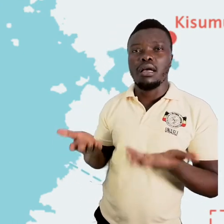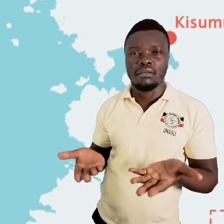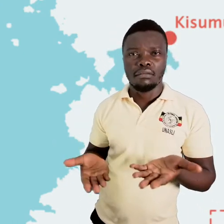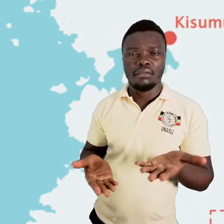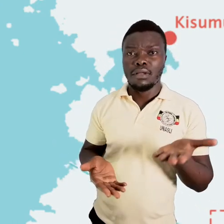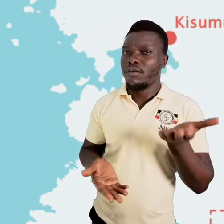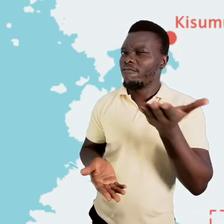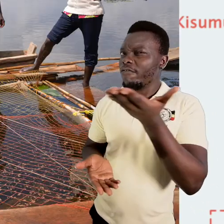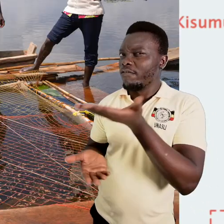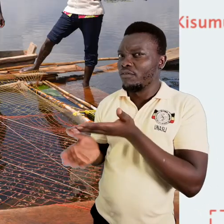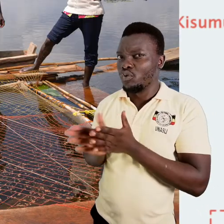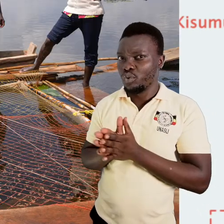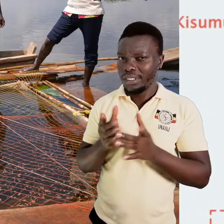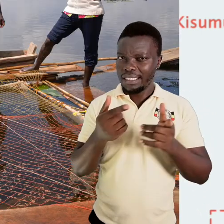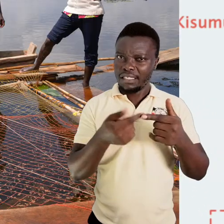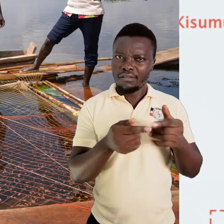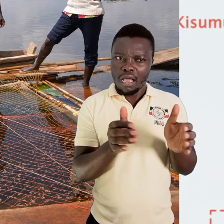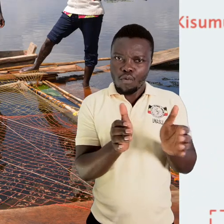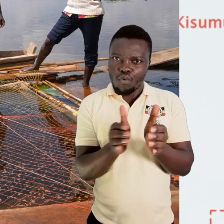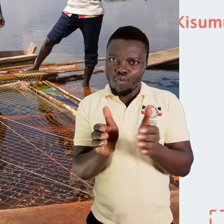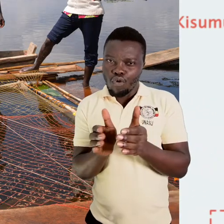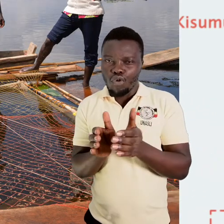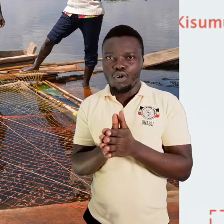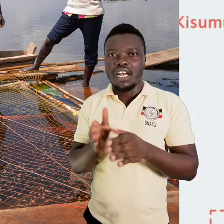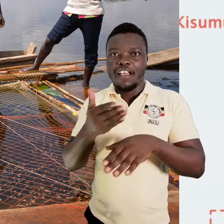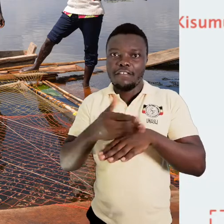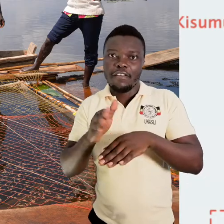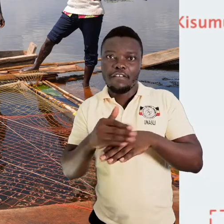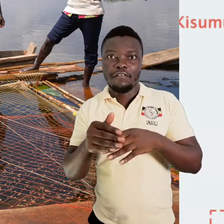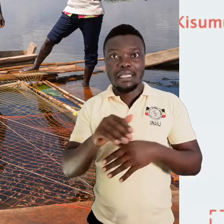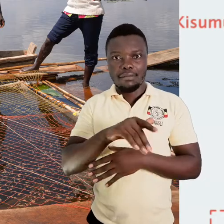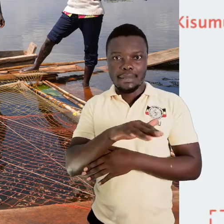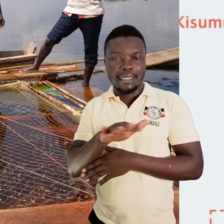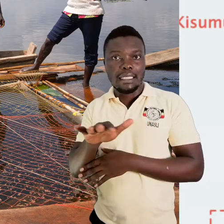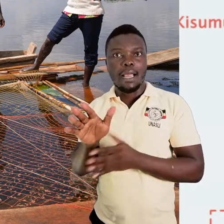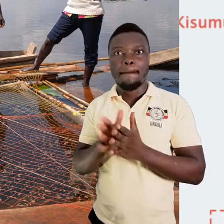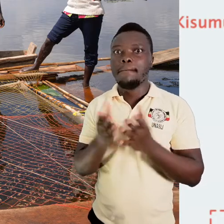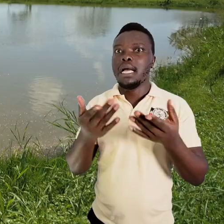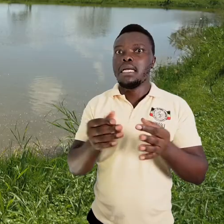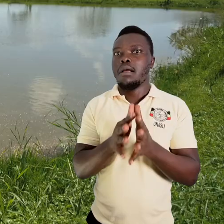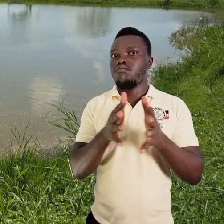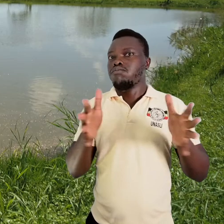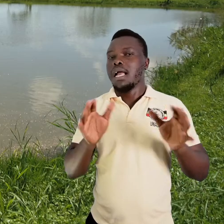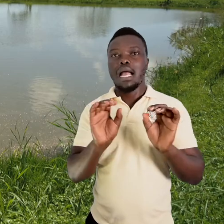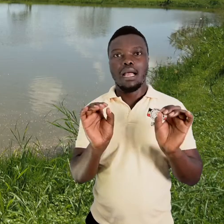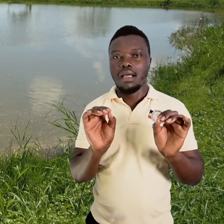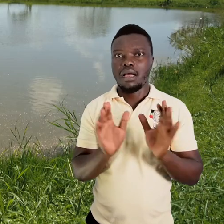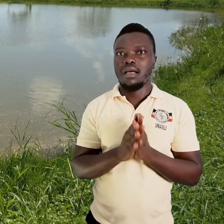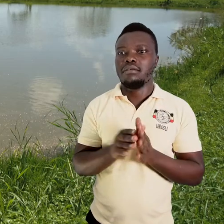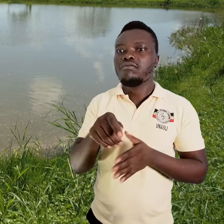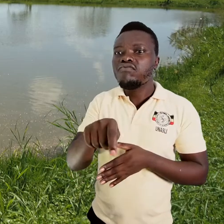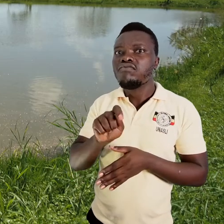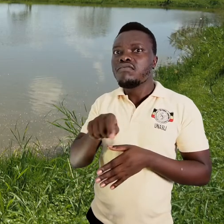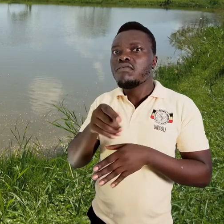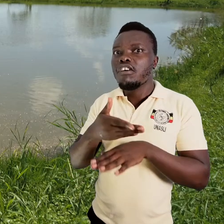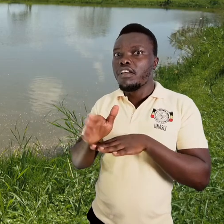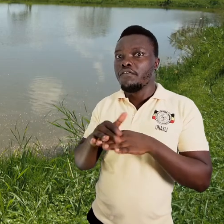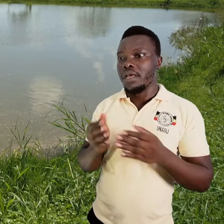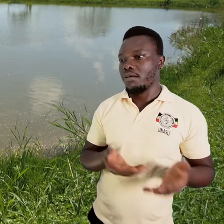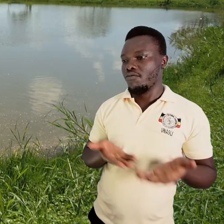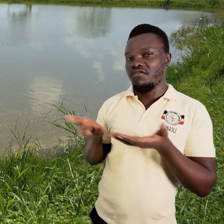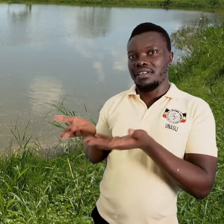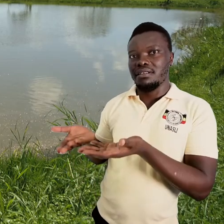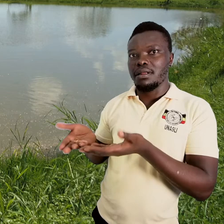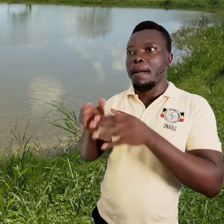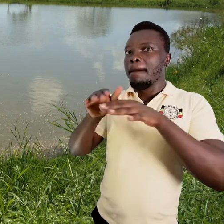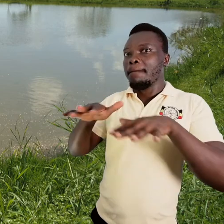small fishing grounds but not the ones that majorly bring in fish into Uganda.